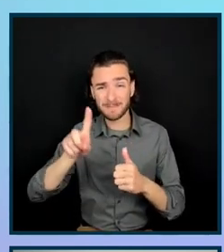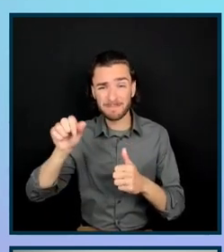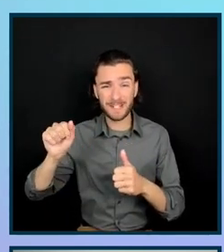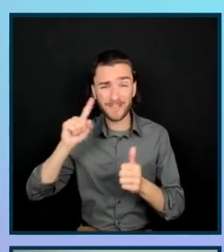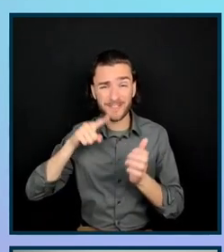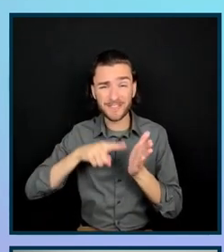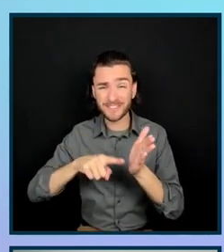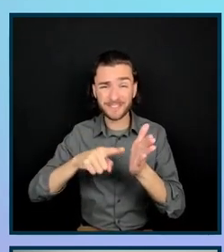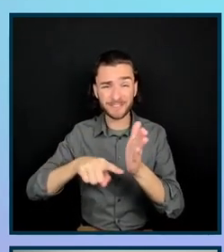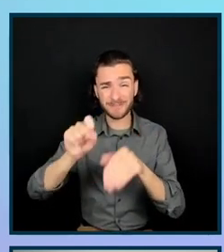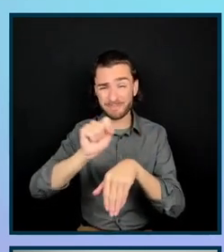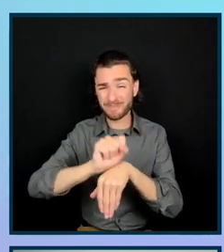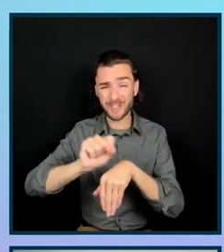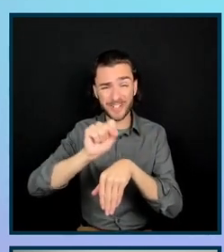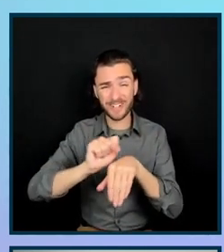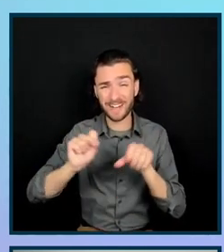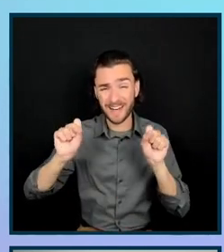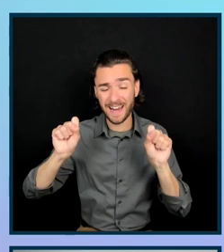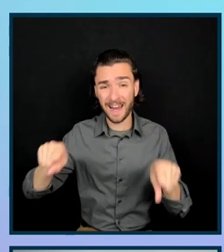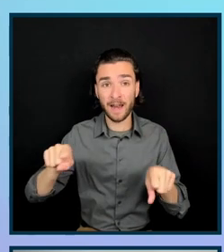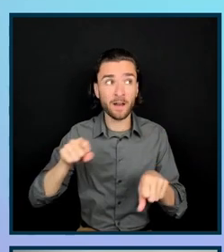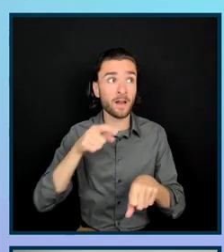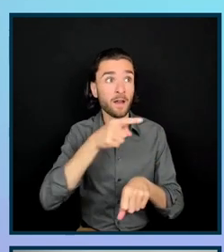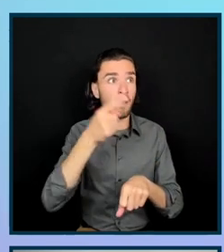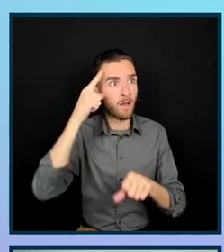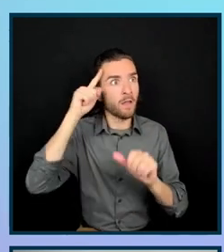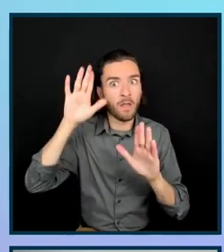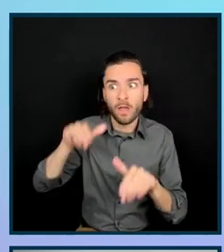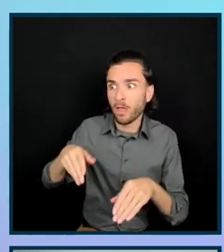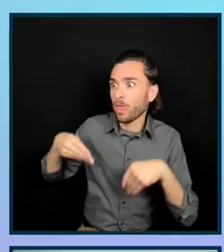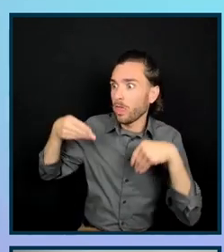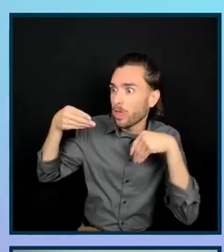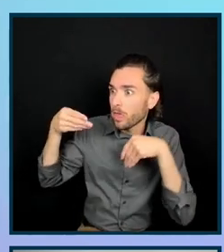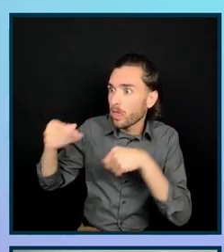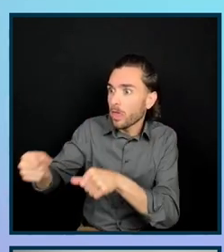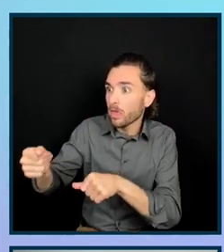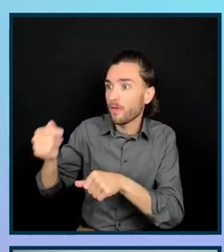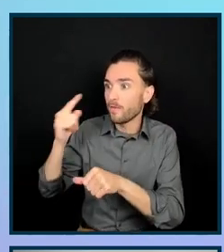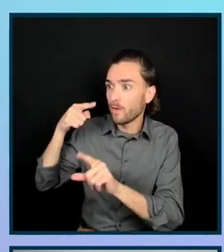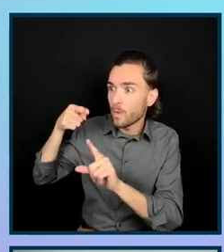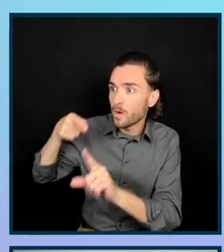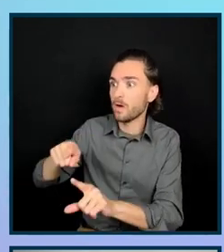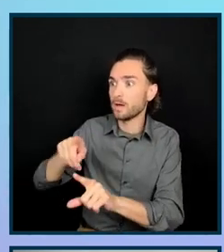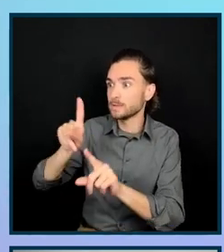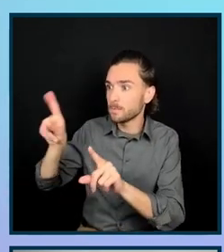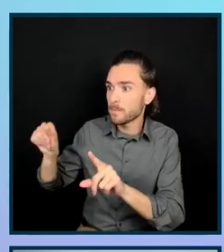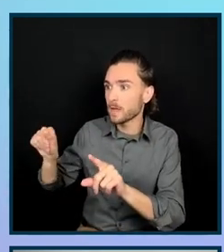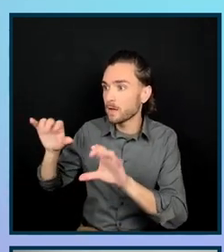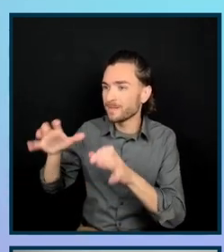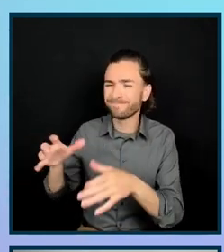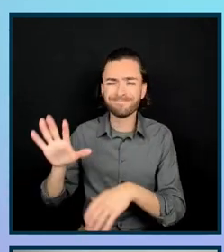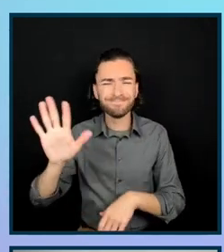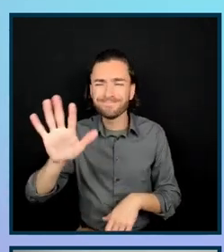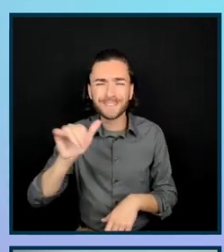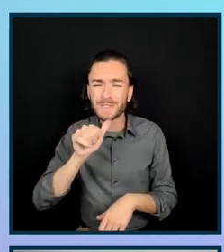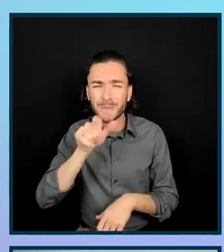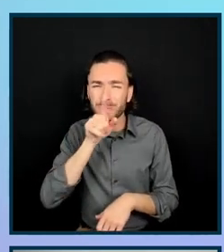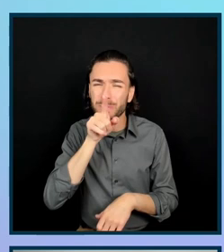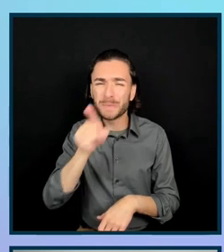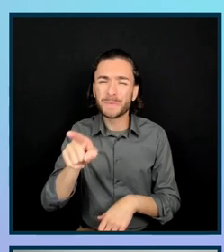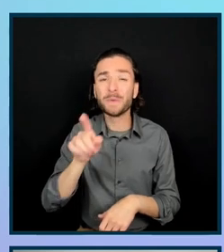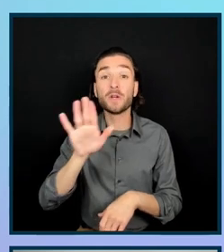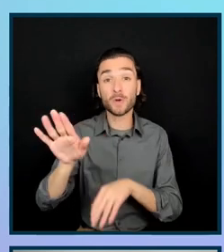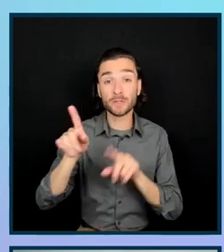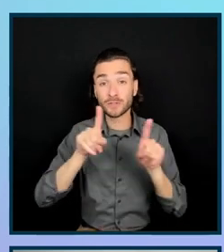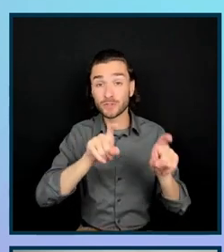that you need to specifically earmark resources for that, but that's not necessarily true as long as you're really thoughtful with your participant